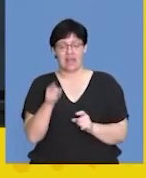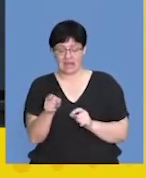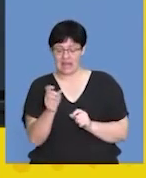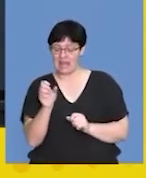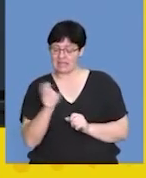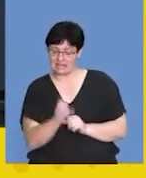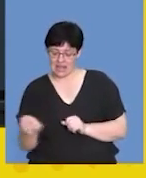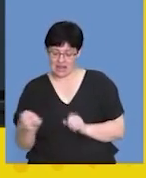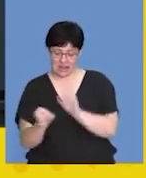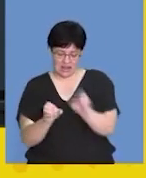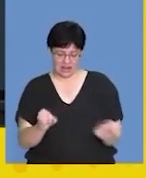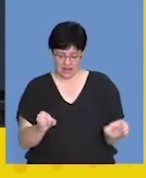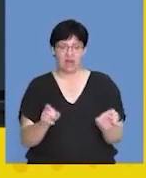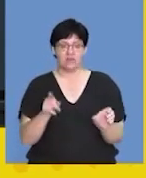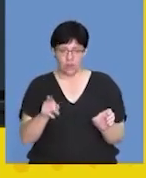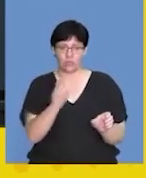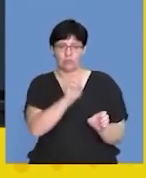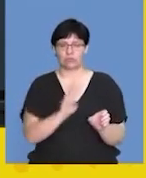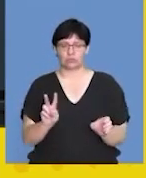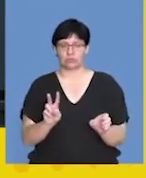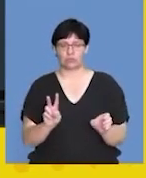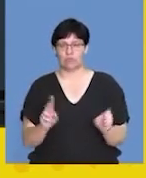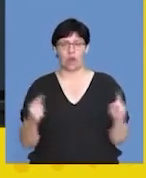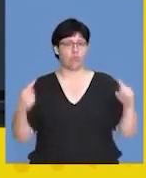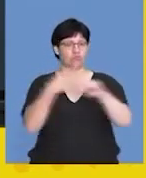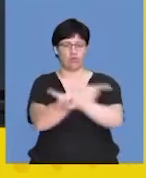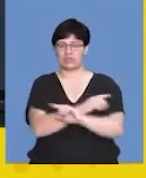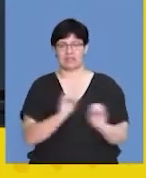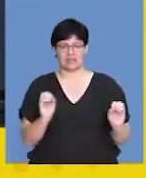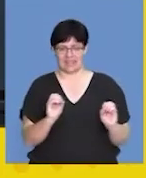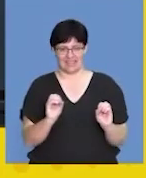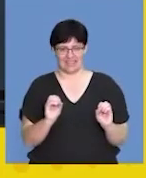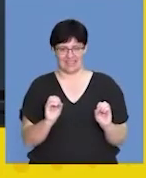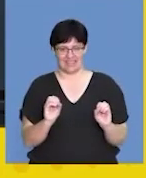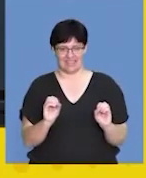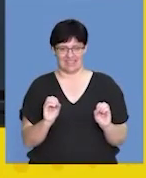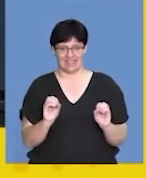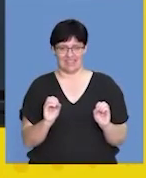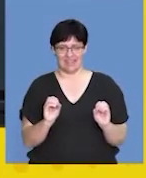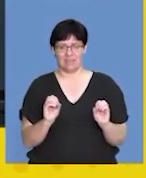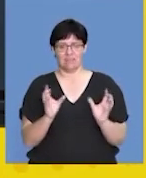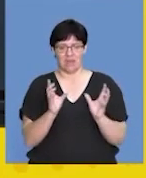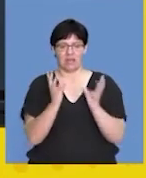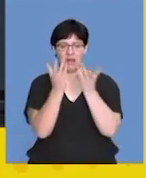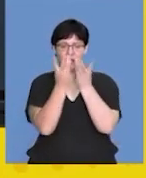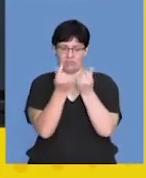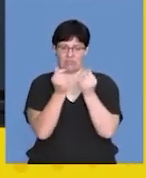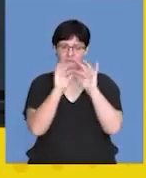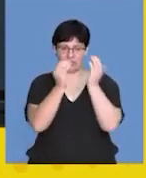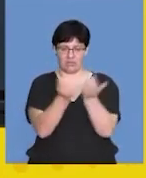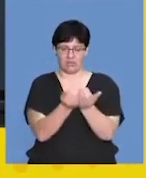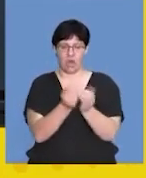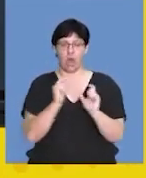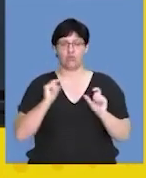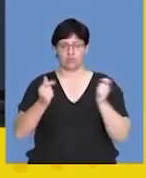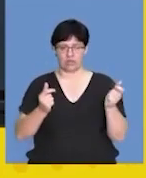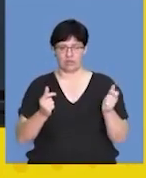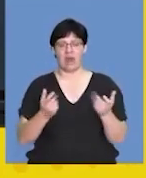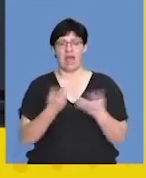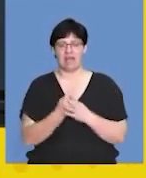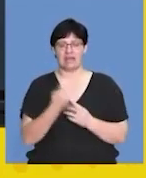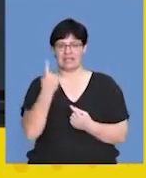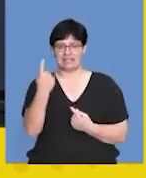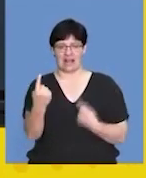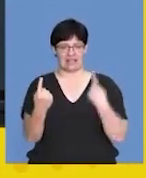what we call prophase 2, where there's no crossing over, but the nuclear membrane disappears. The chromosomes now are in